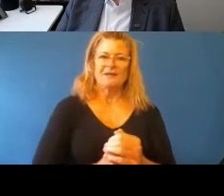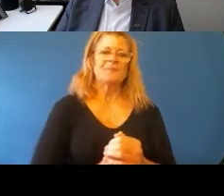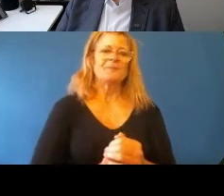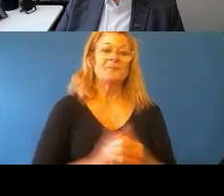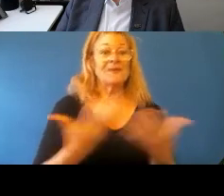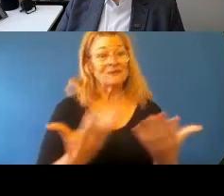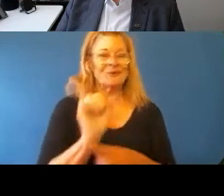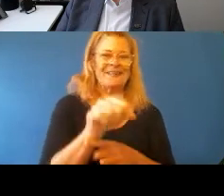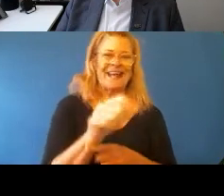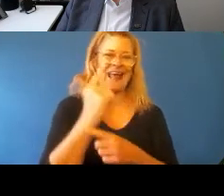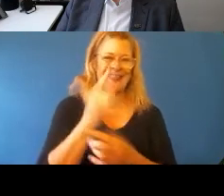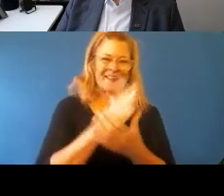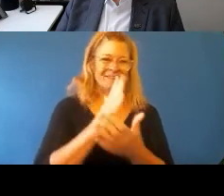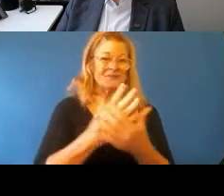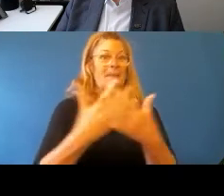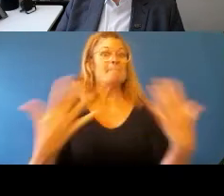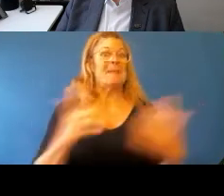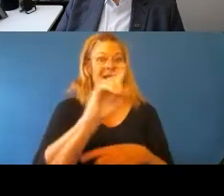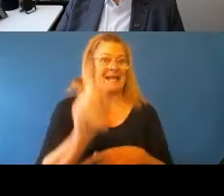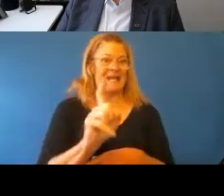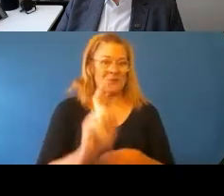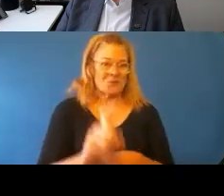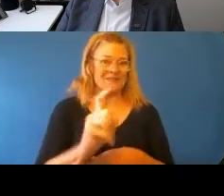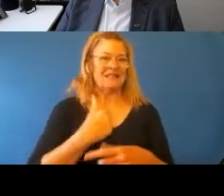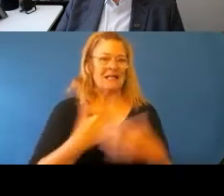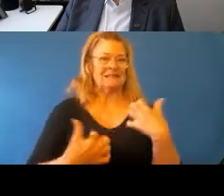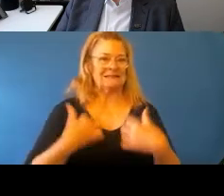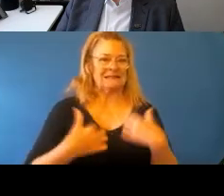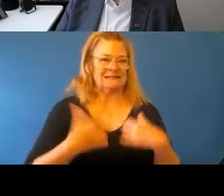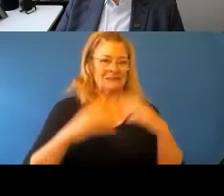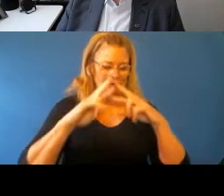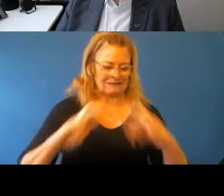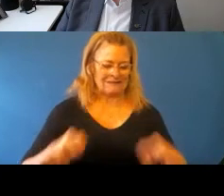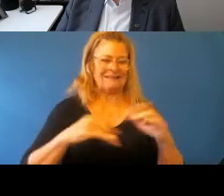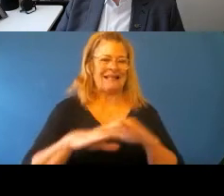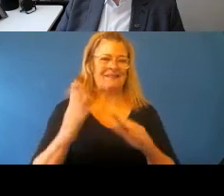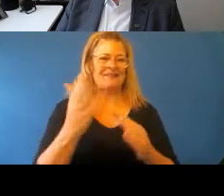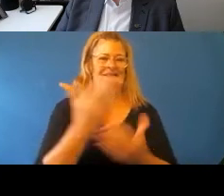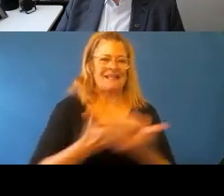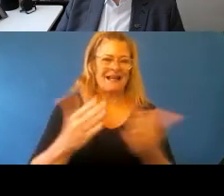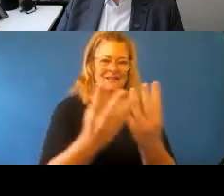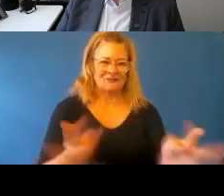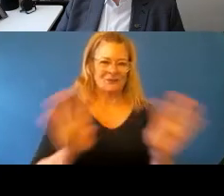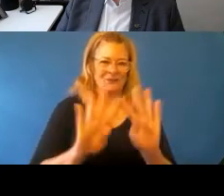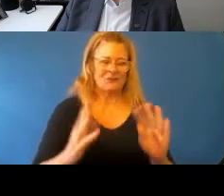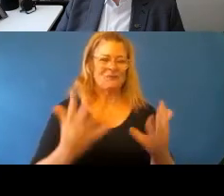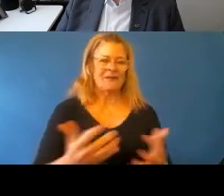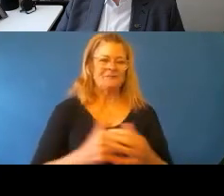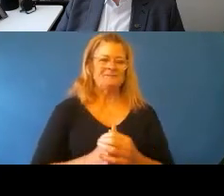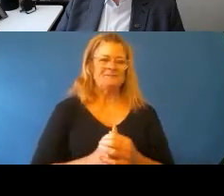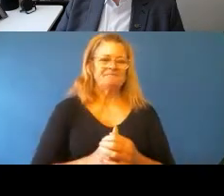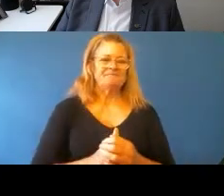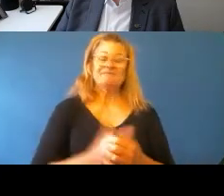So yeah, I think that's a very big question. I look forward to drilling into some detail in the Yarning Circle. But there are